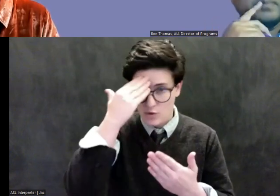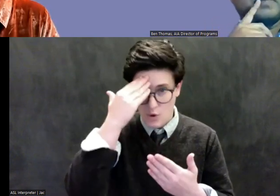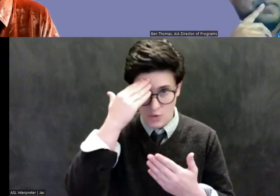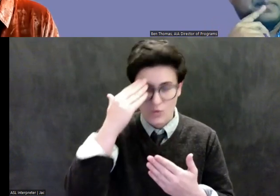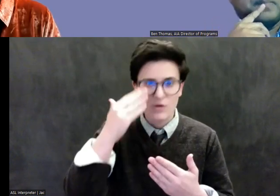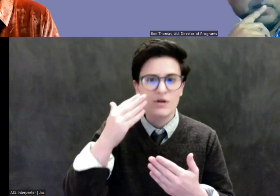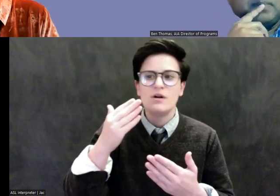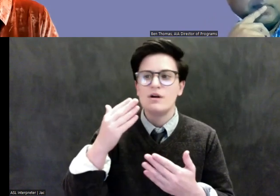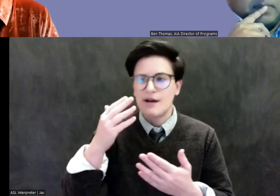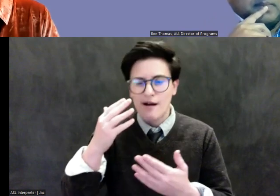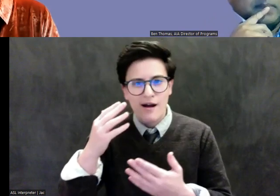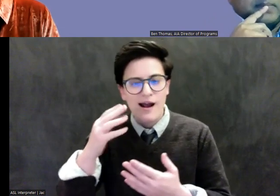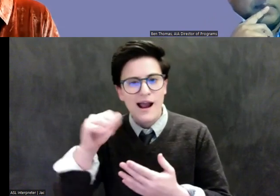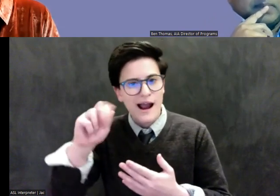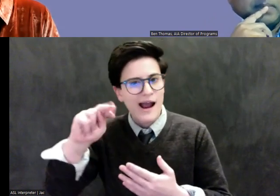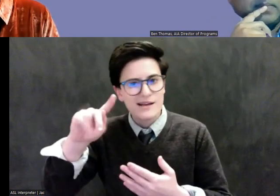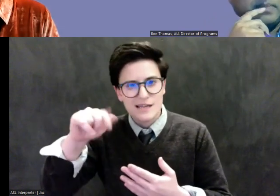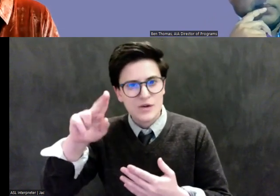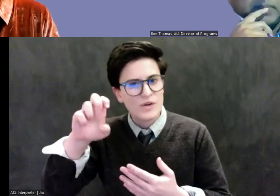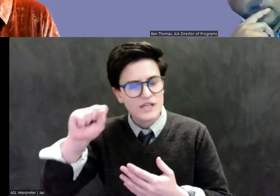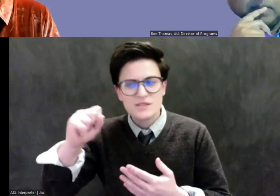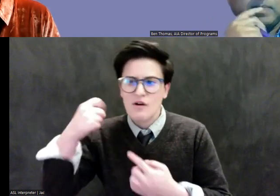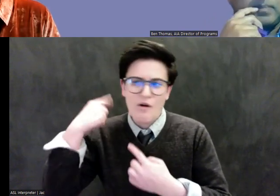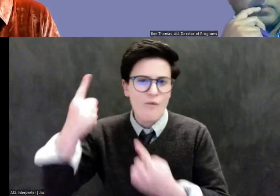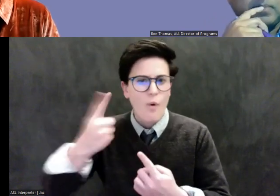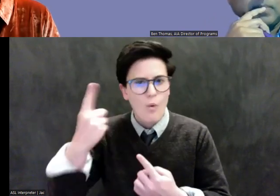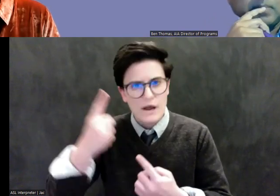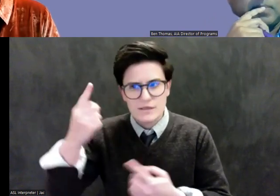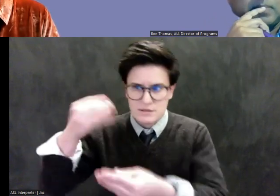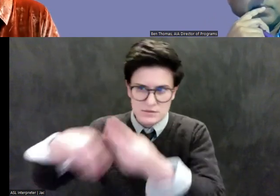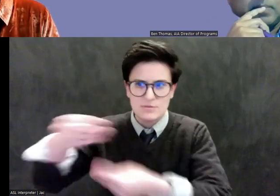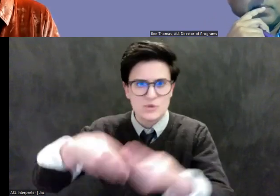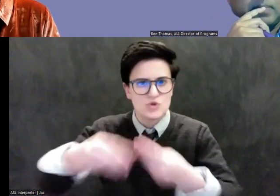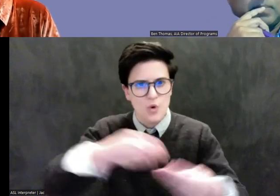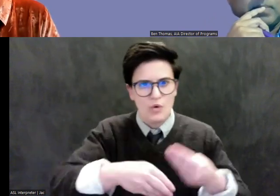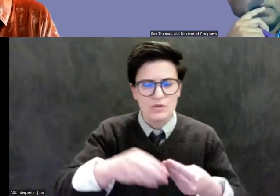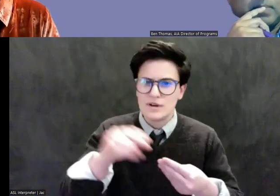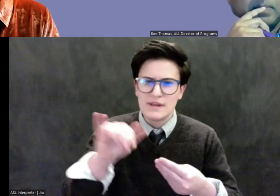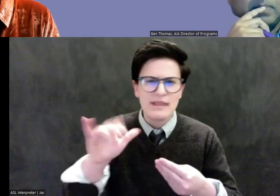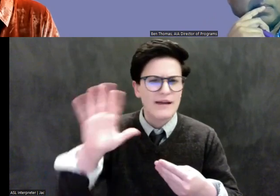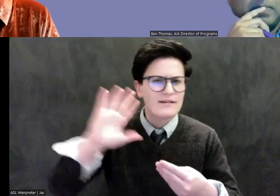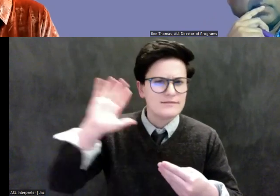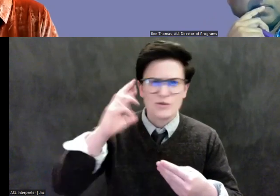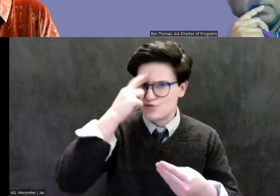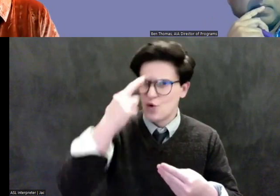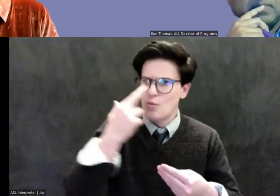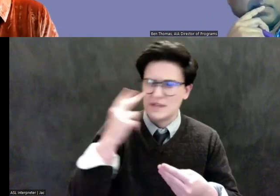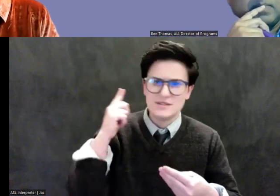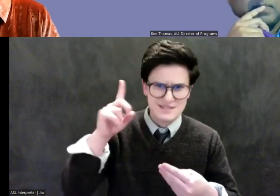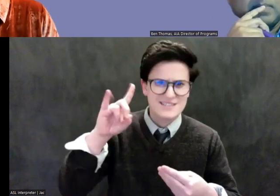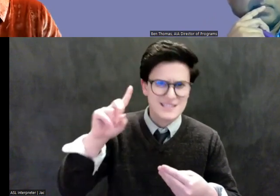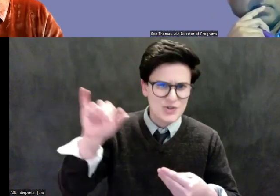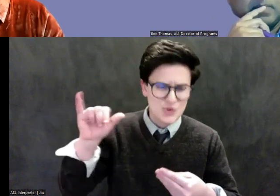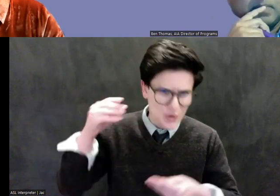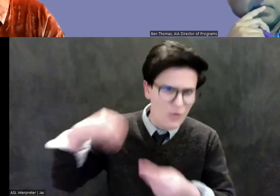market in ancient Rome, for example. Um, there is a lot of material that is legally on the market. Um,